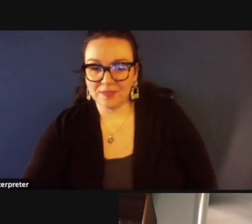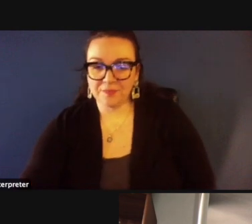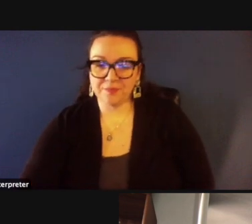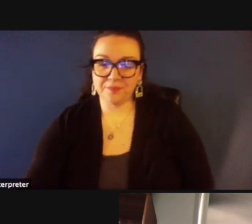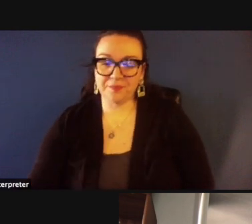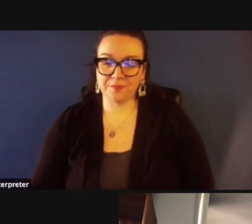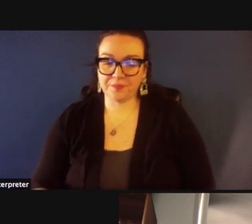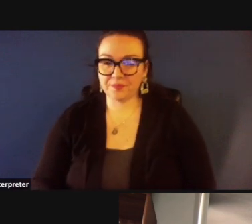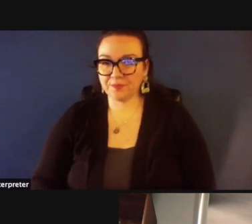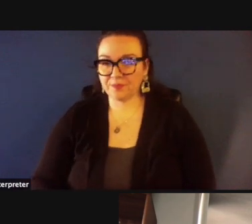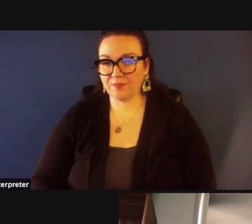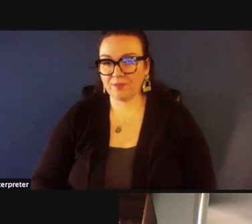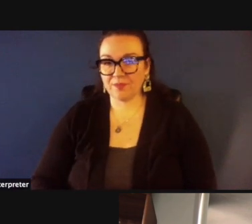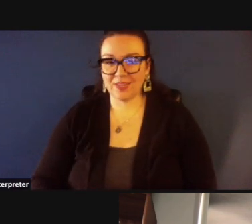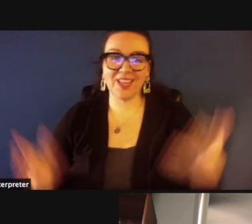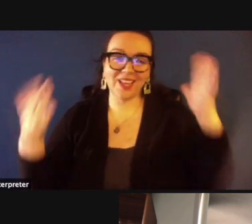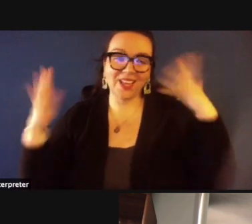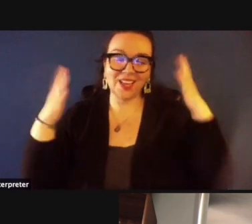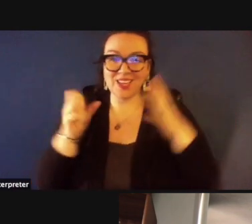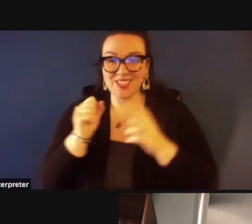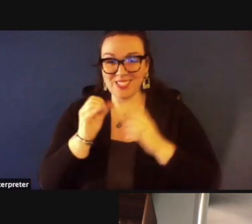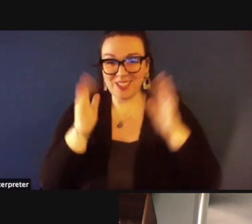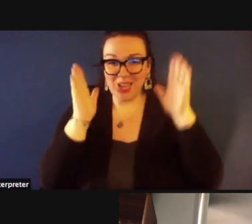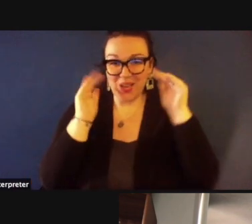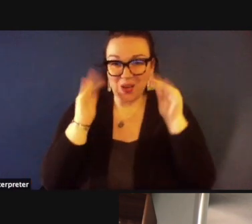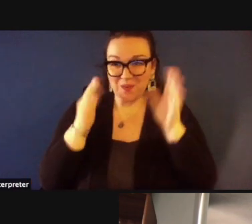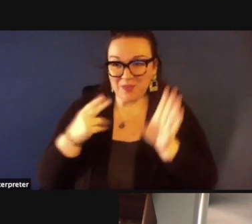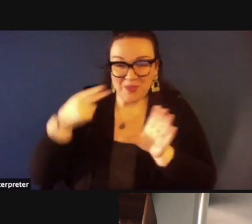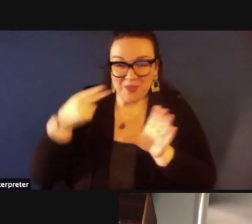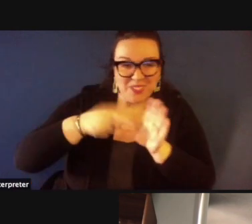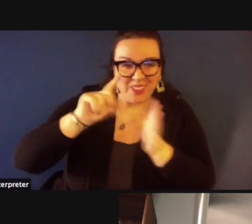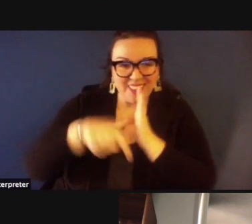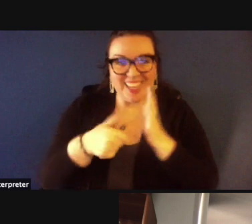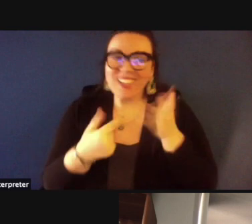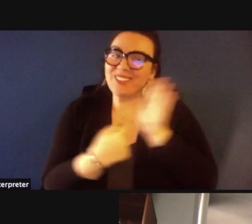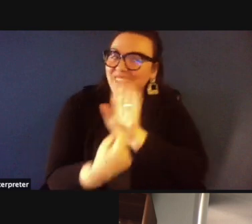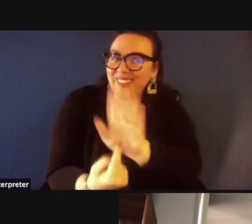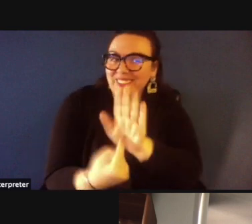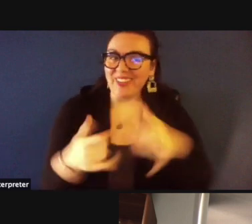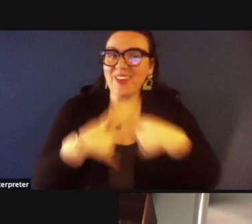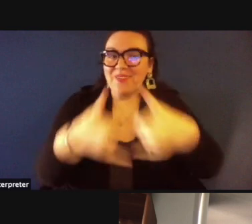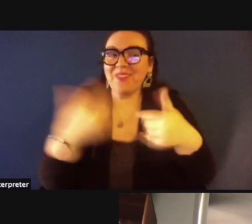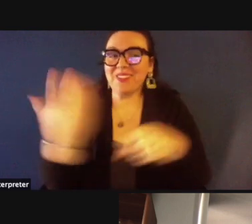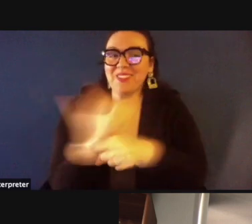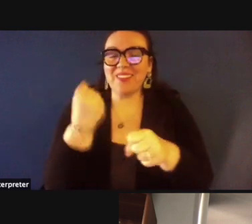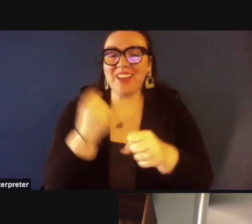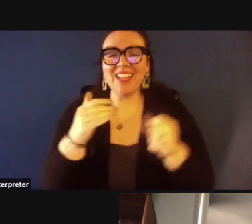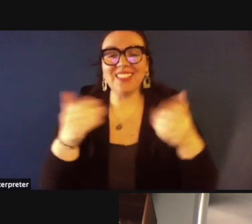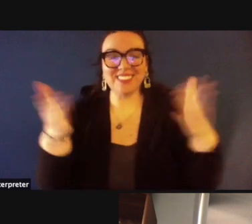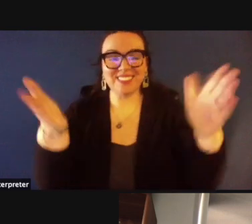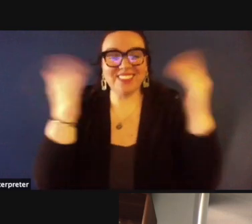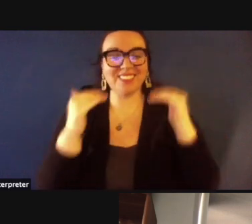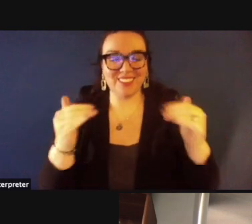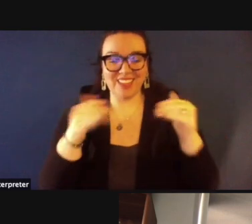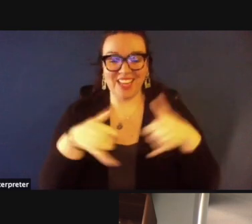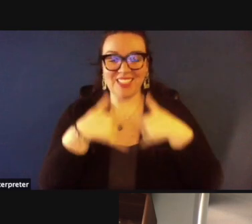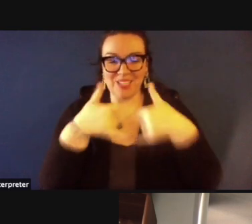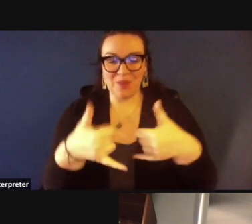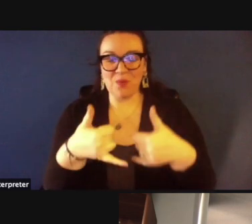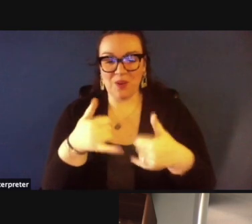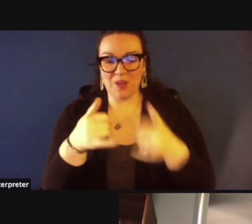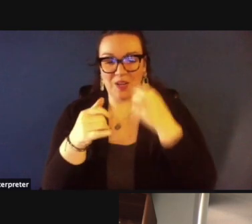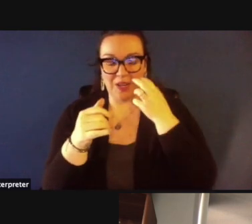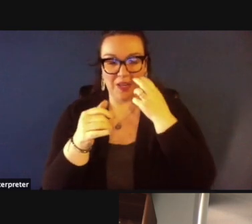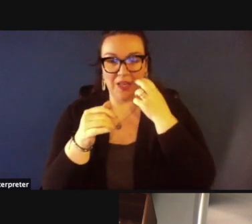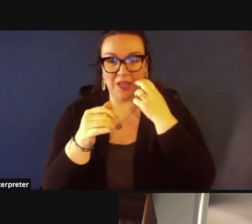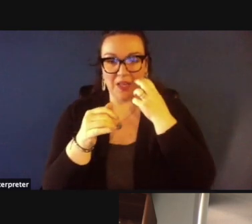all right so hopefully she'll jump in later and we can show her all right so then the next award is the george